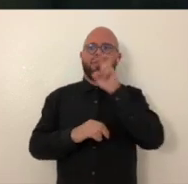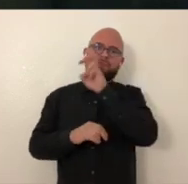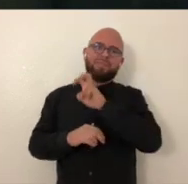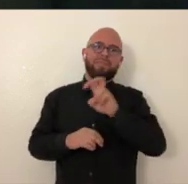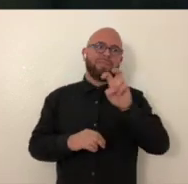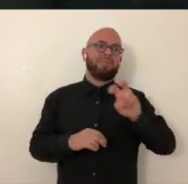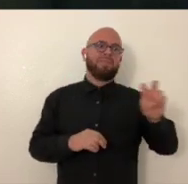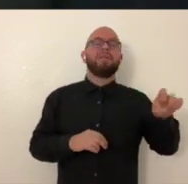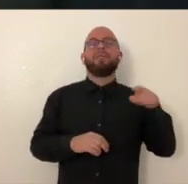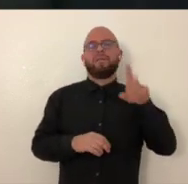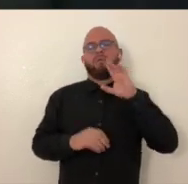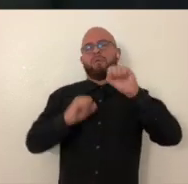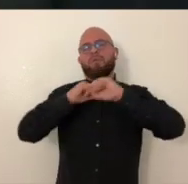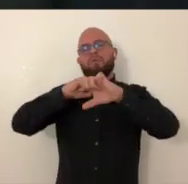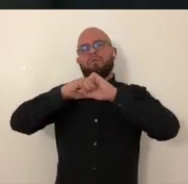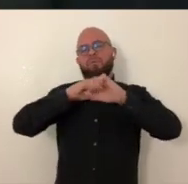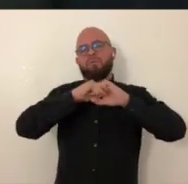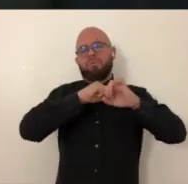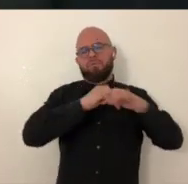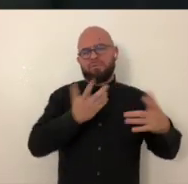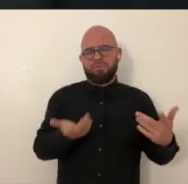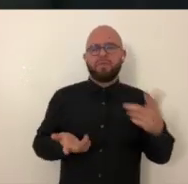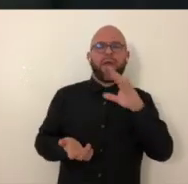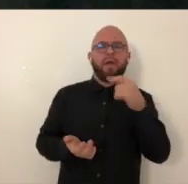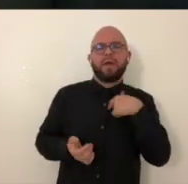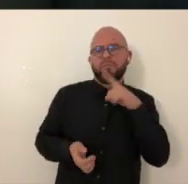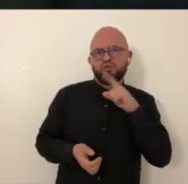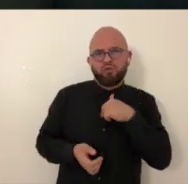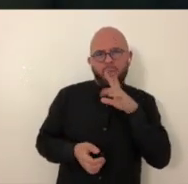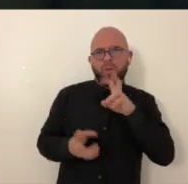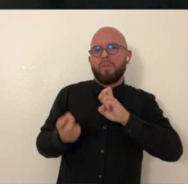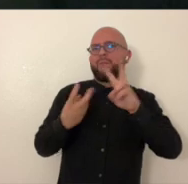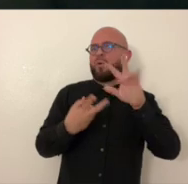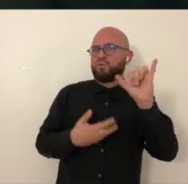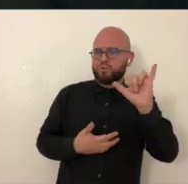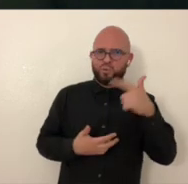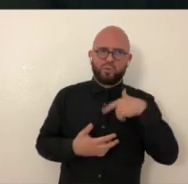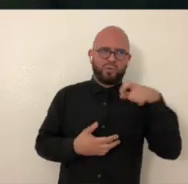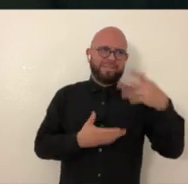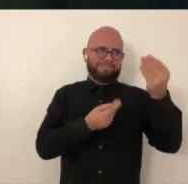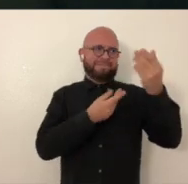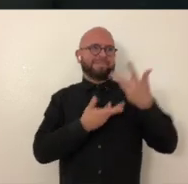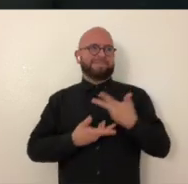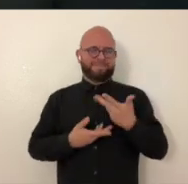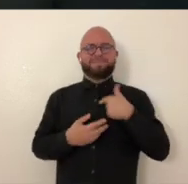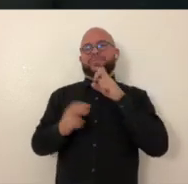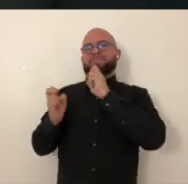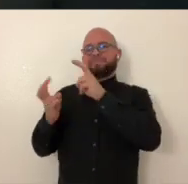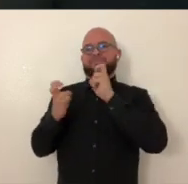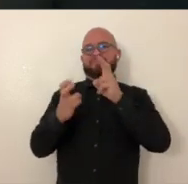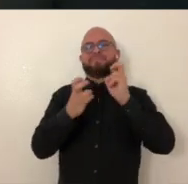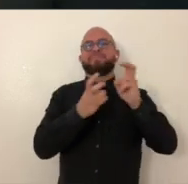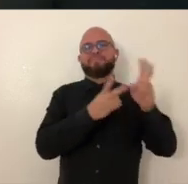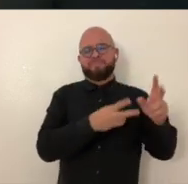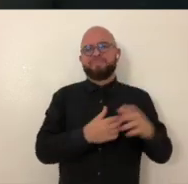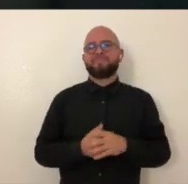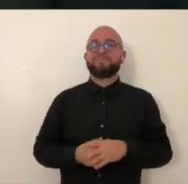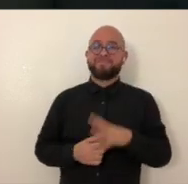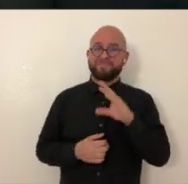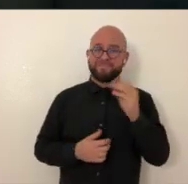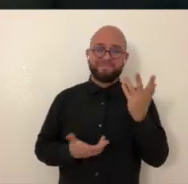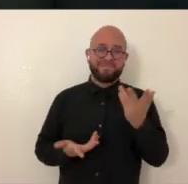around the country that the art will be on display at. Um, I'm sure I will be posting them once I get specific dates